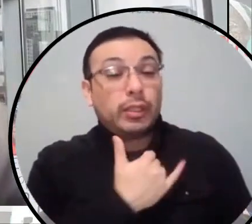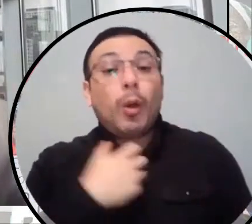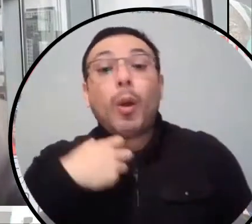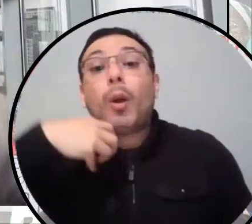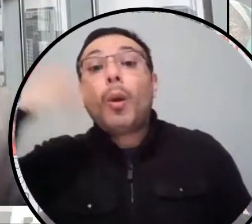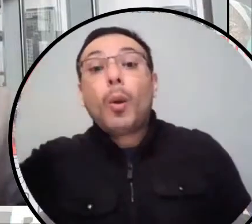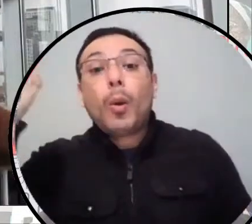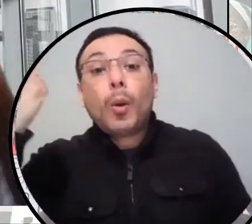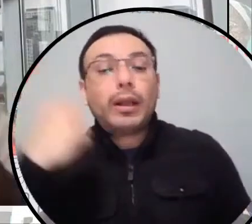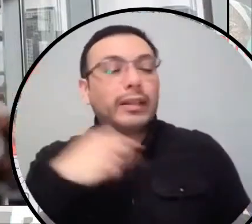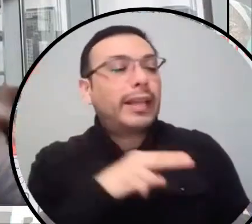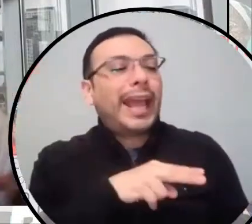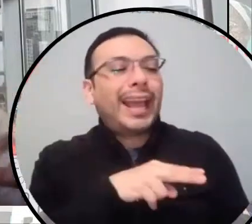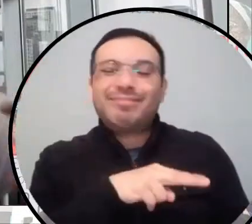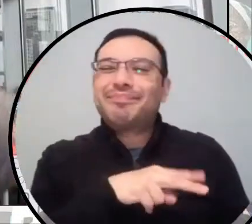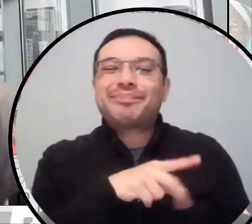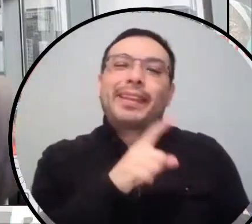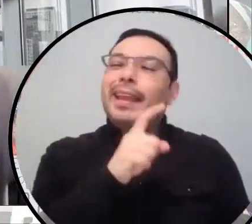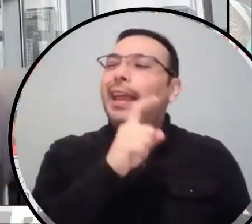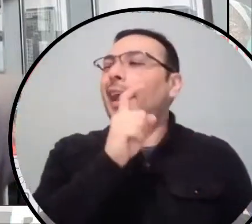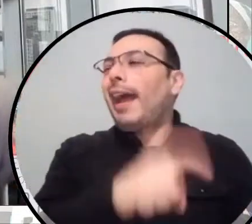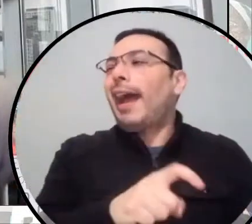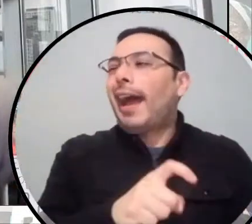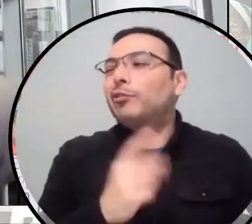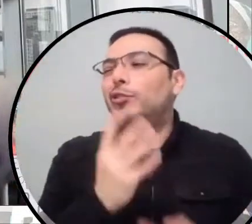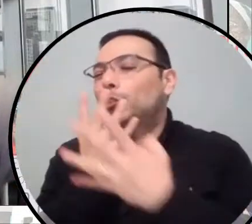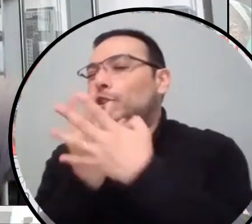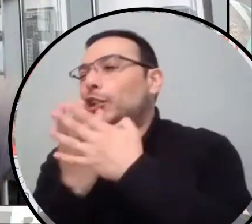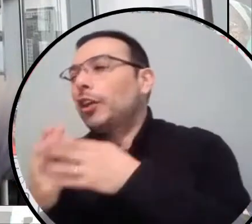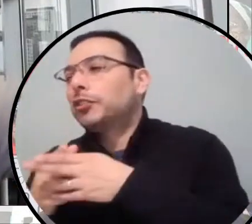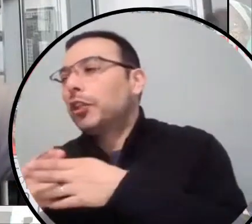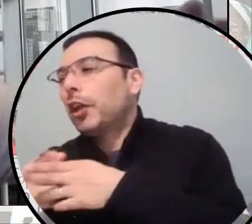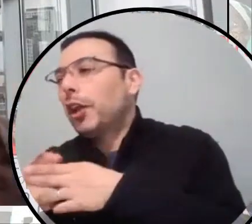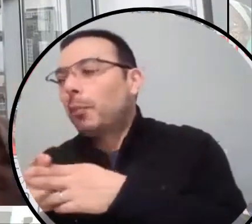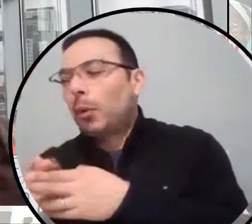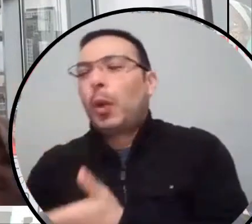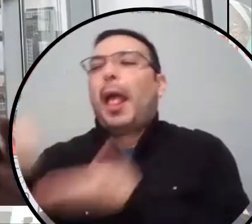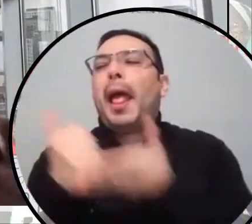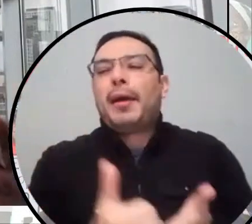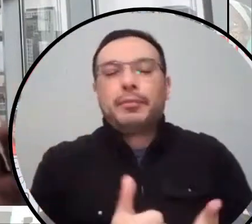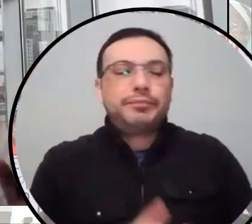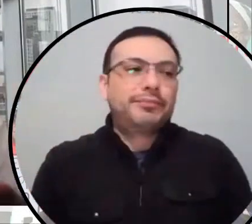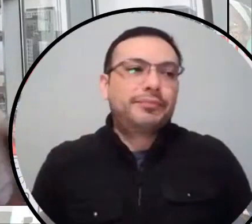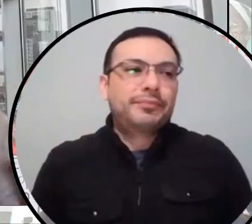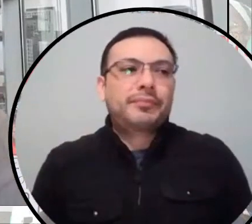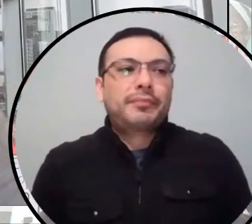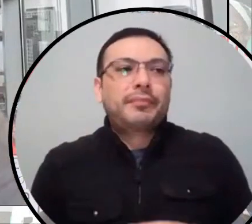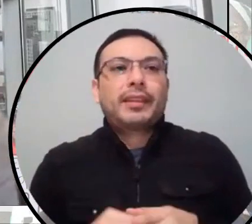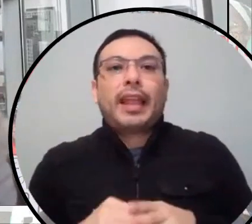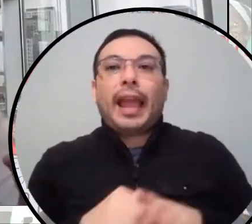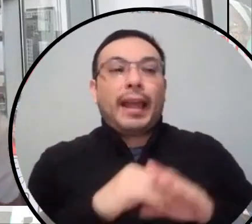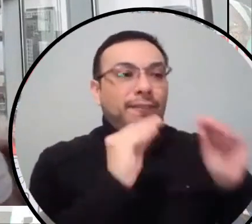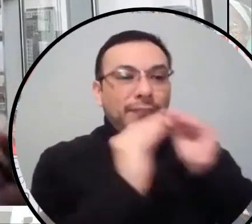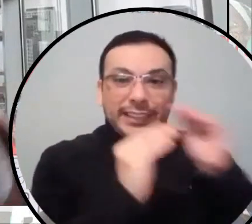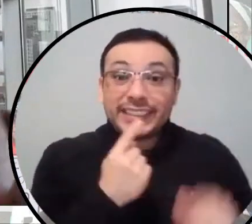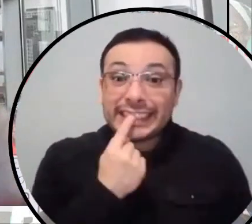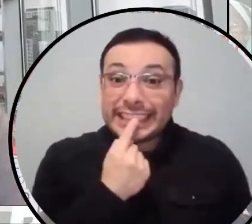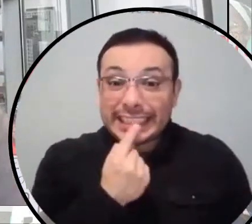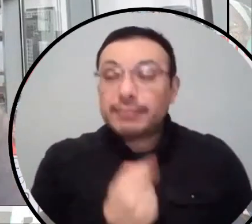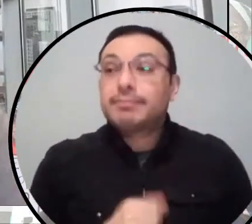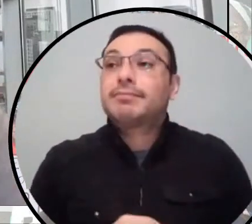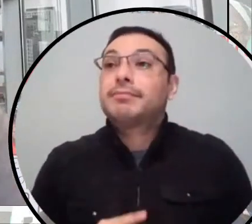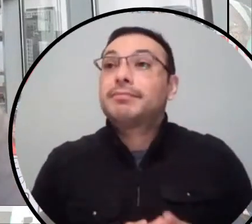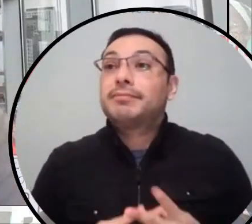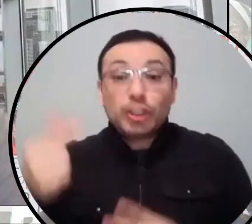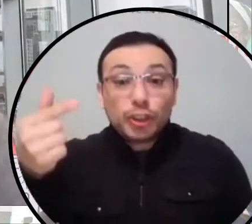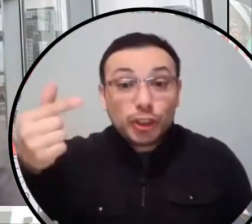his weight up and, you know, whatever, get his teeth fixed, get his GED, whatever the case may be. And they saw prison as providing those things as